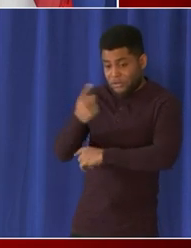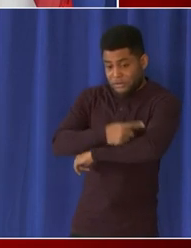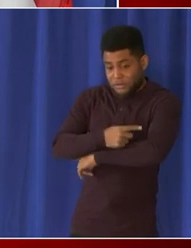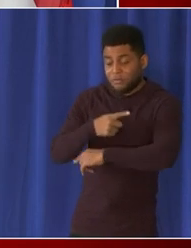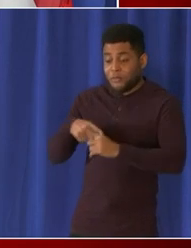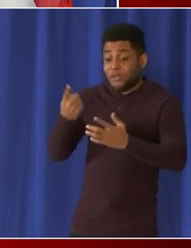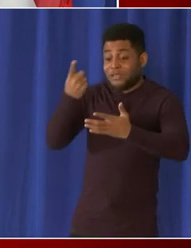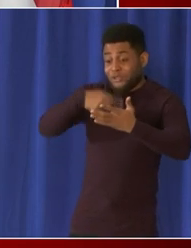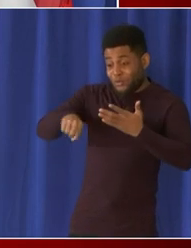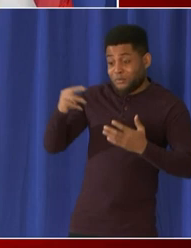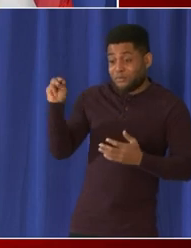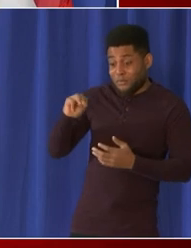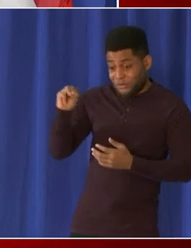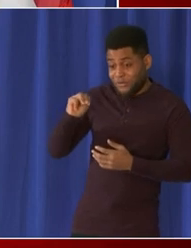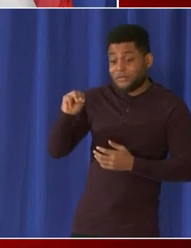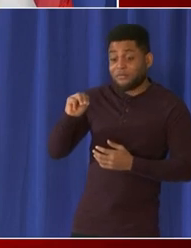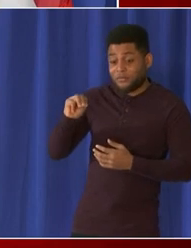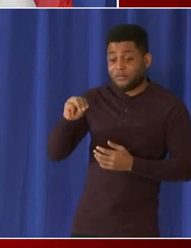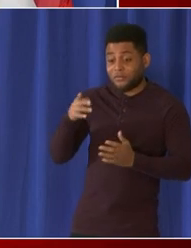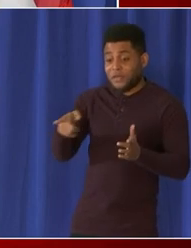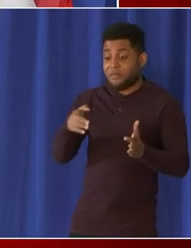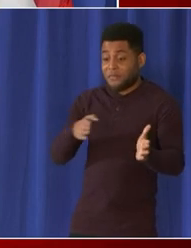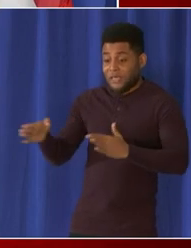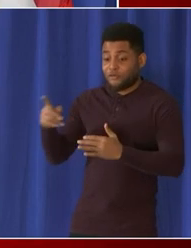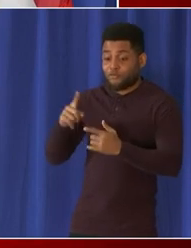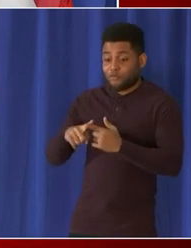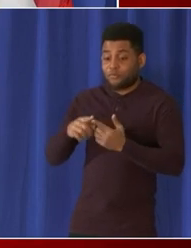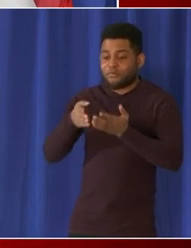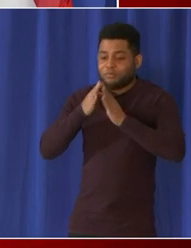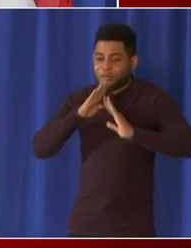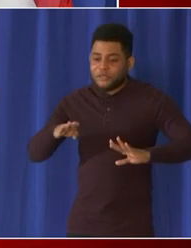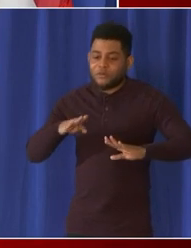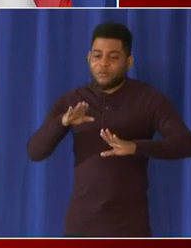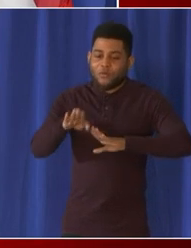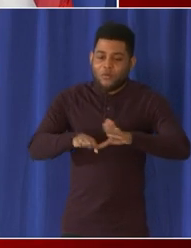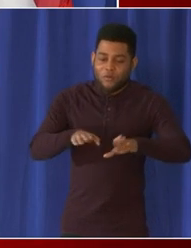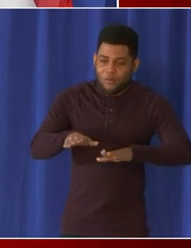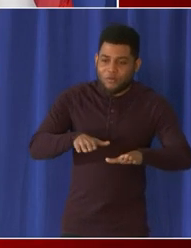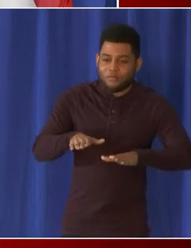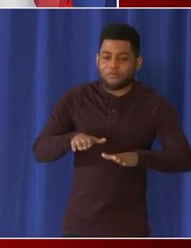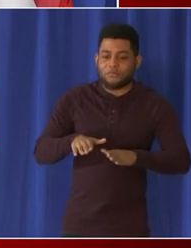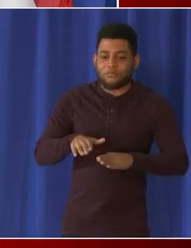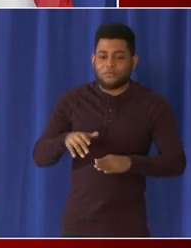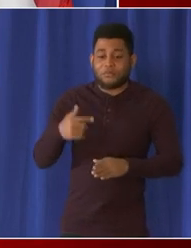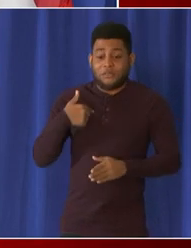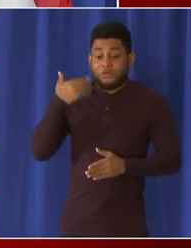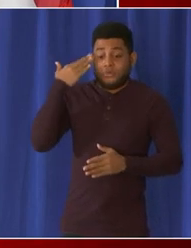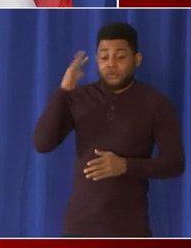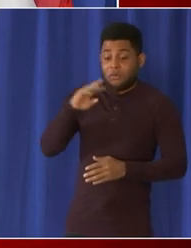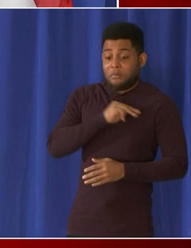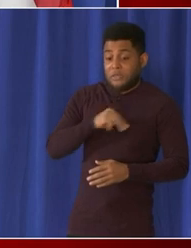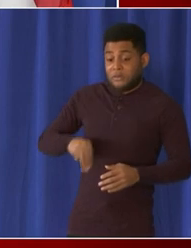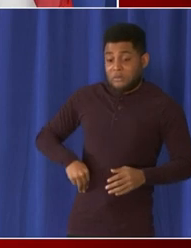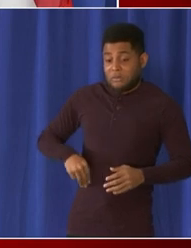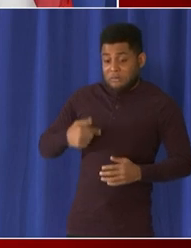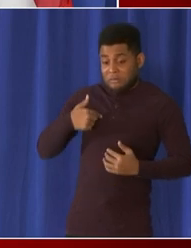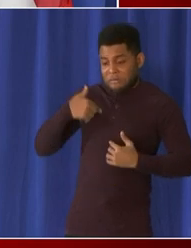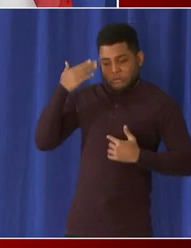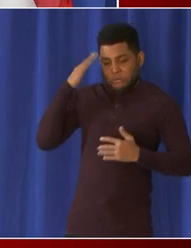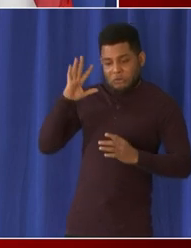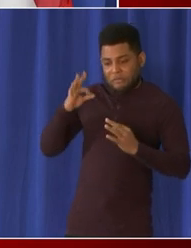thank you thank you for the reminder i don't i don't have it on scheduled yet okay yes on